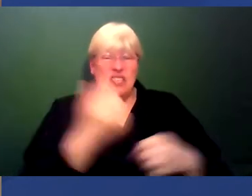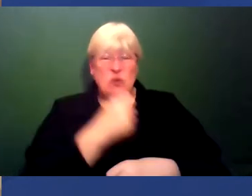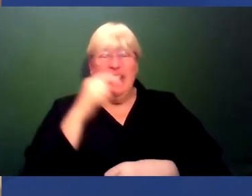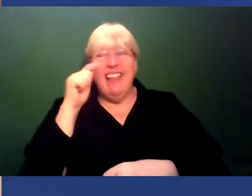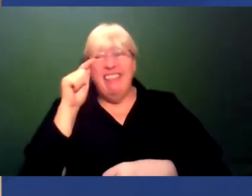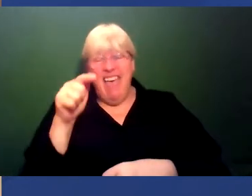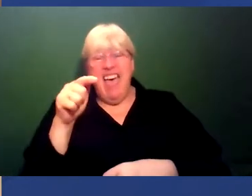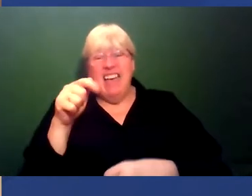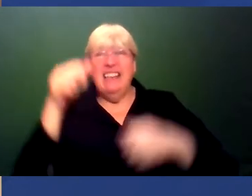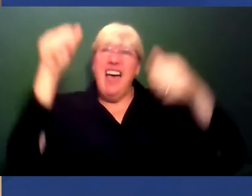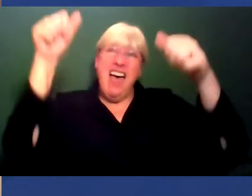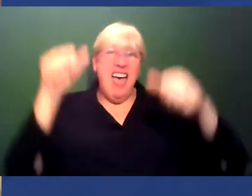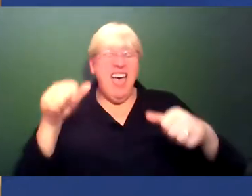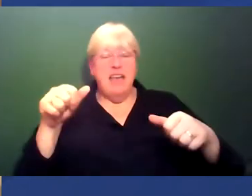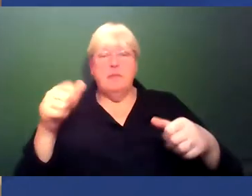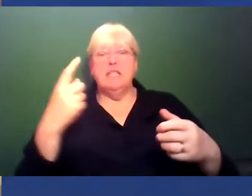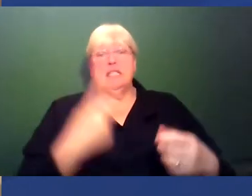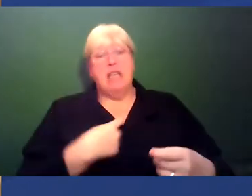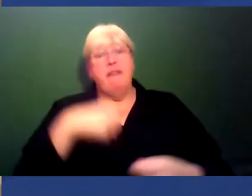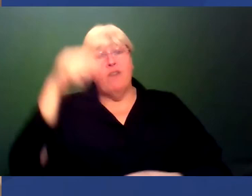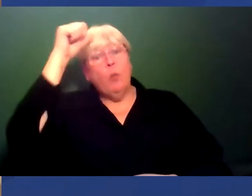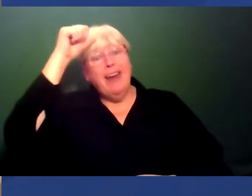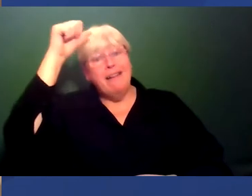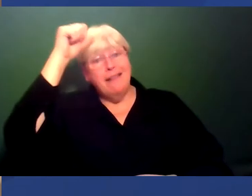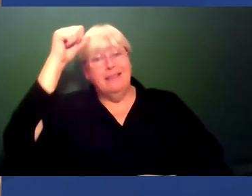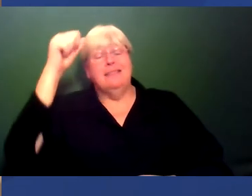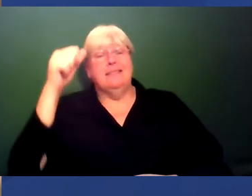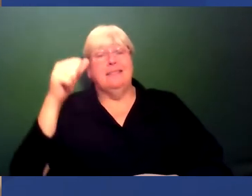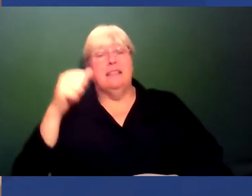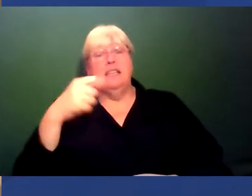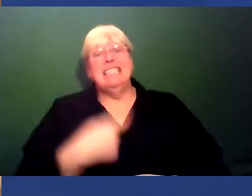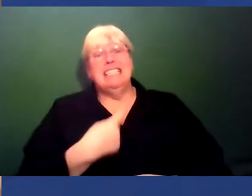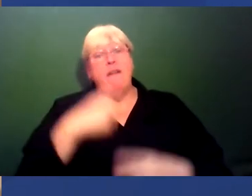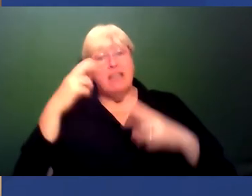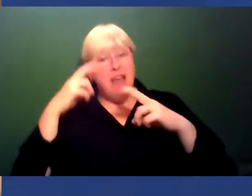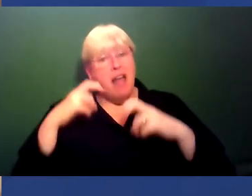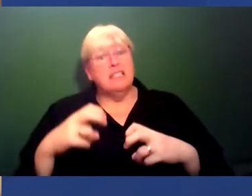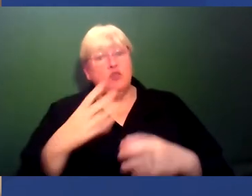navel gauging and self-awareness and self-analysis is useful in itself.